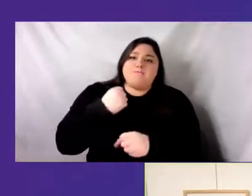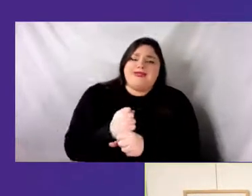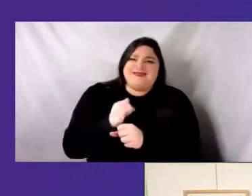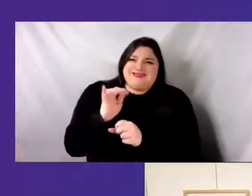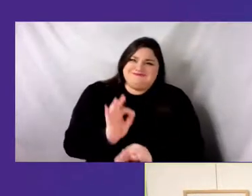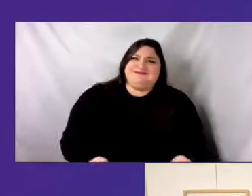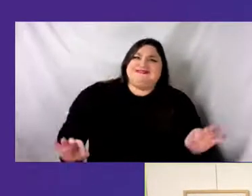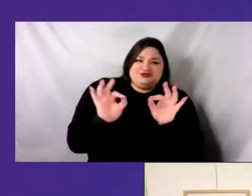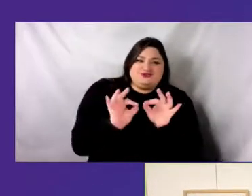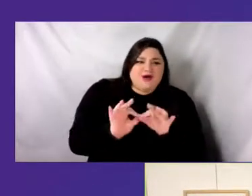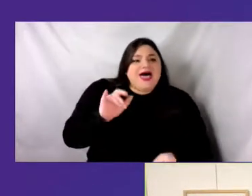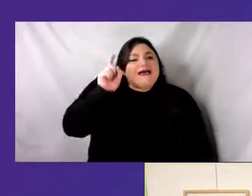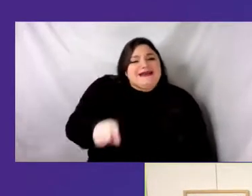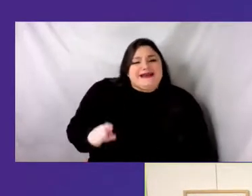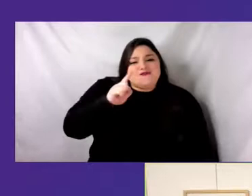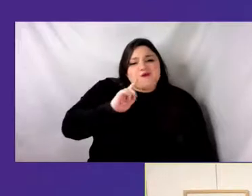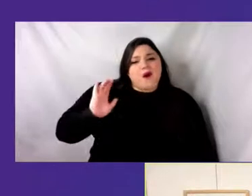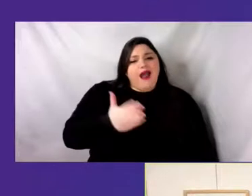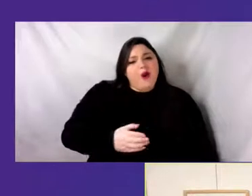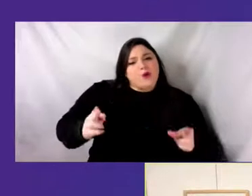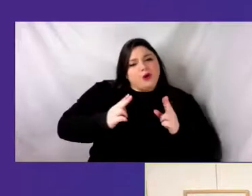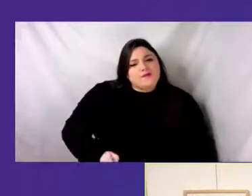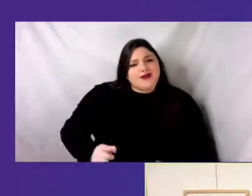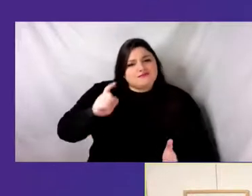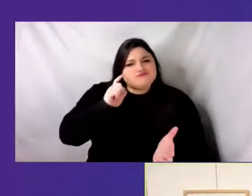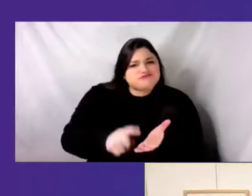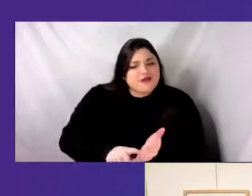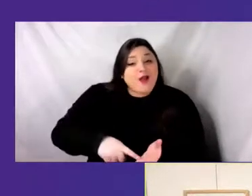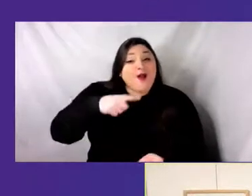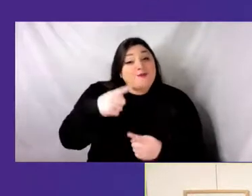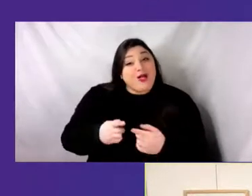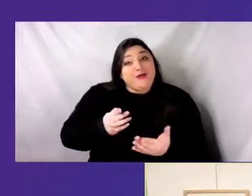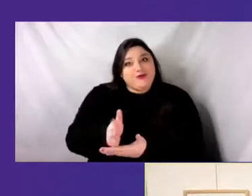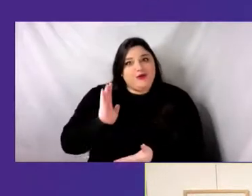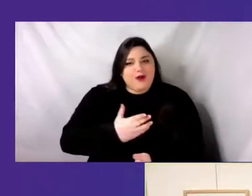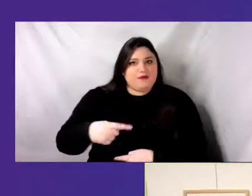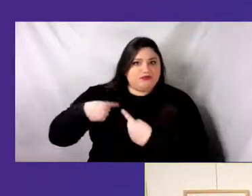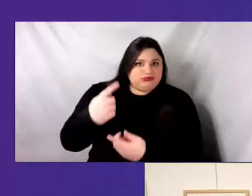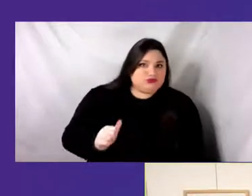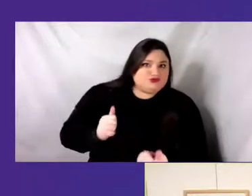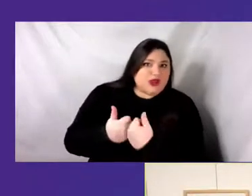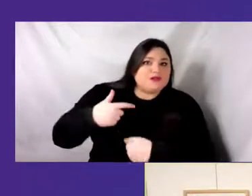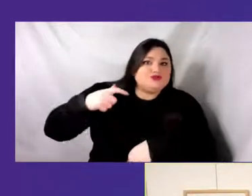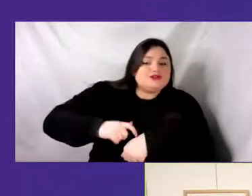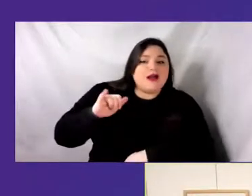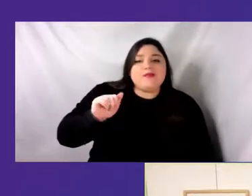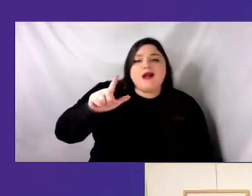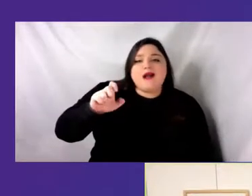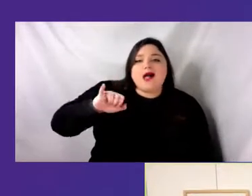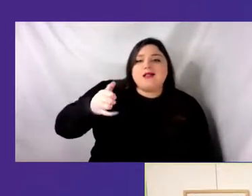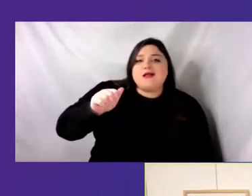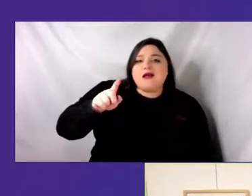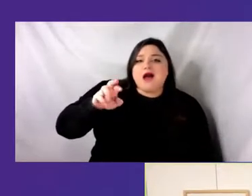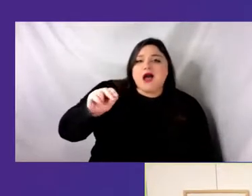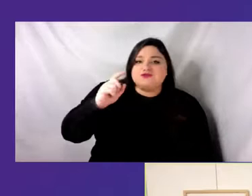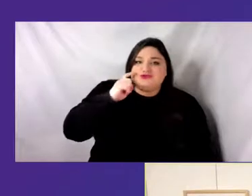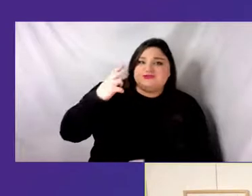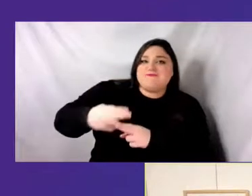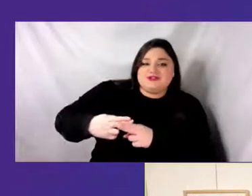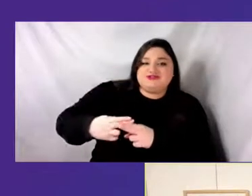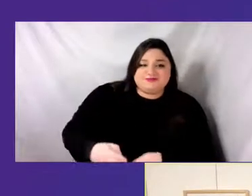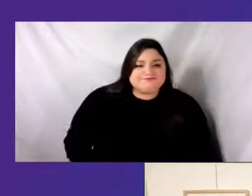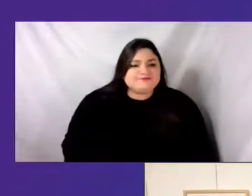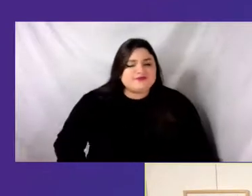our humanity, especially in the challenging times Alejandra described. Indeed, artists are necessary workers.